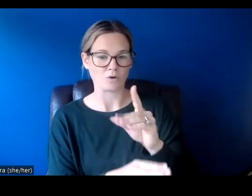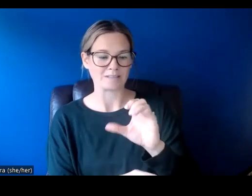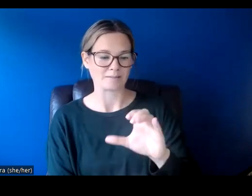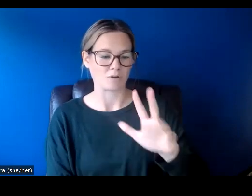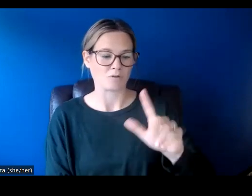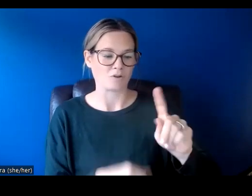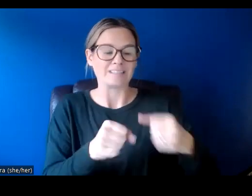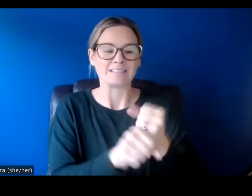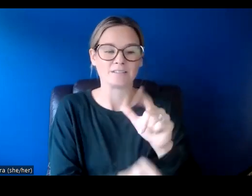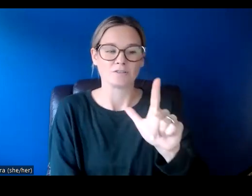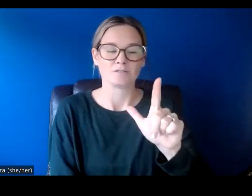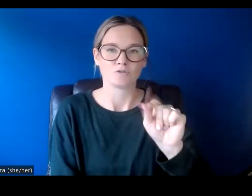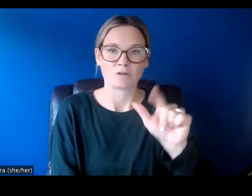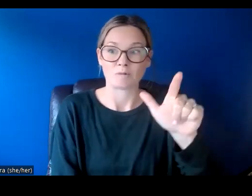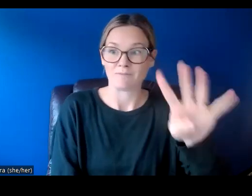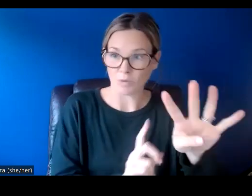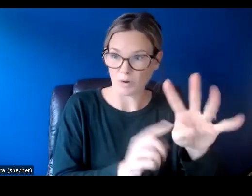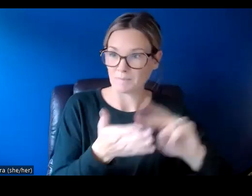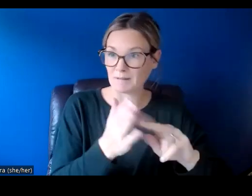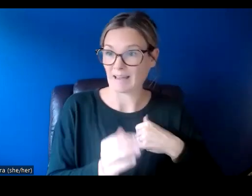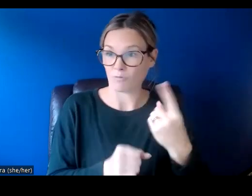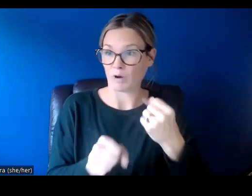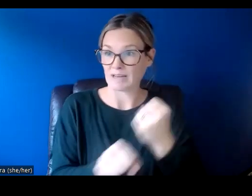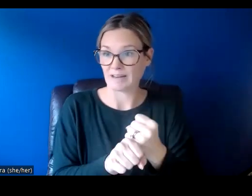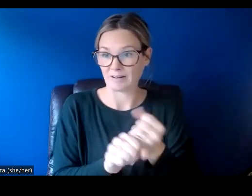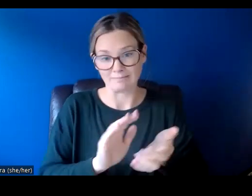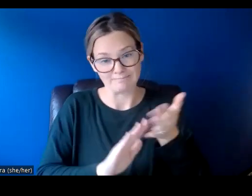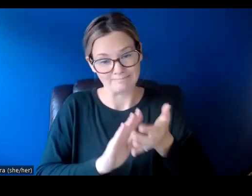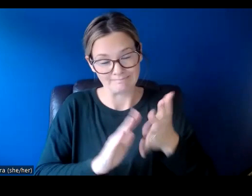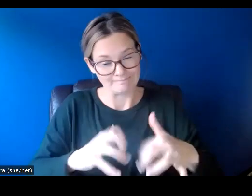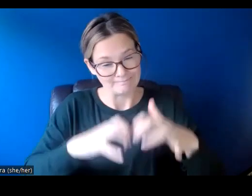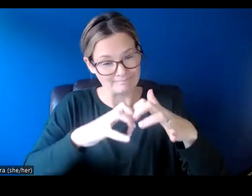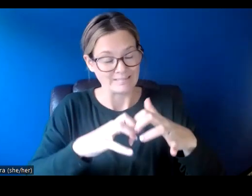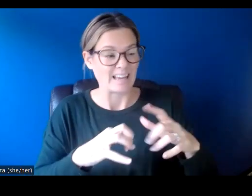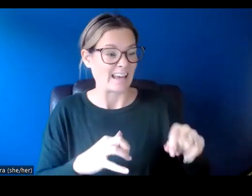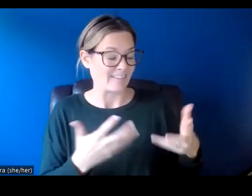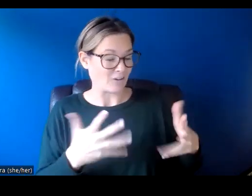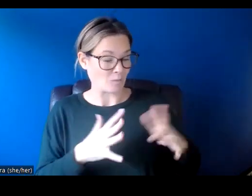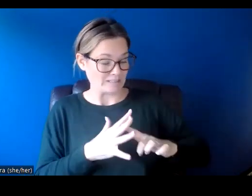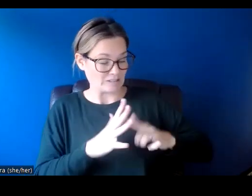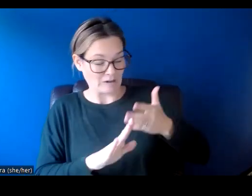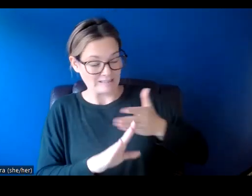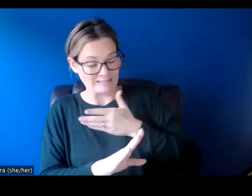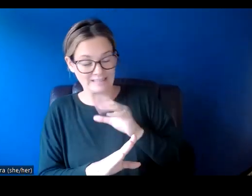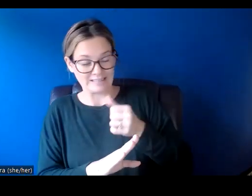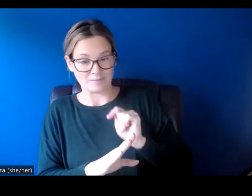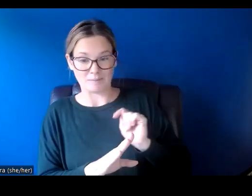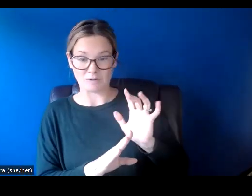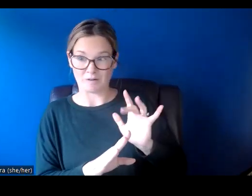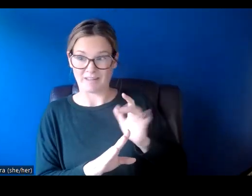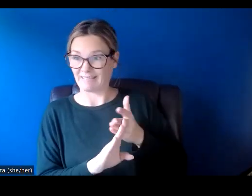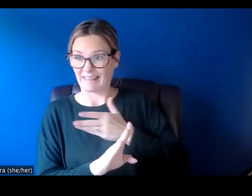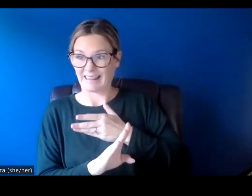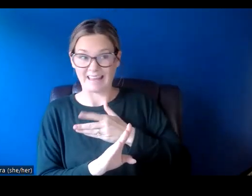about a year and we cannot fund any project that has started before the date applications